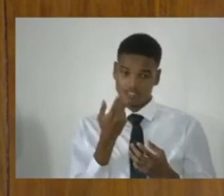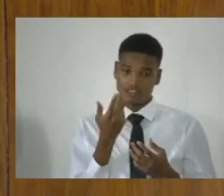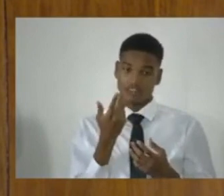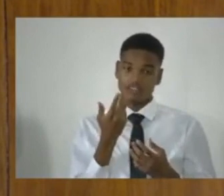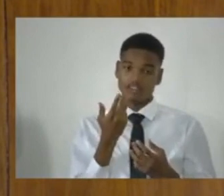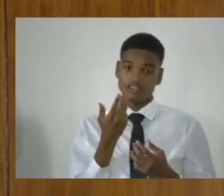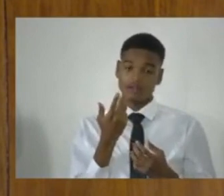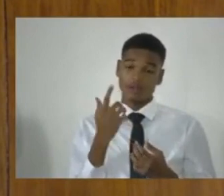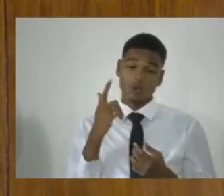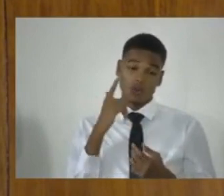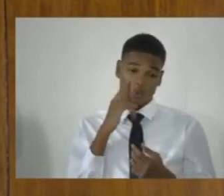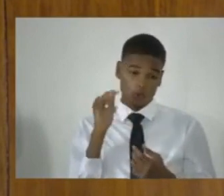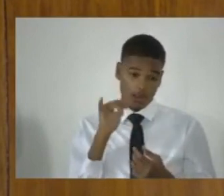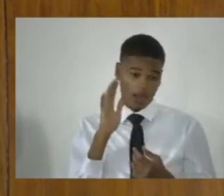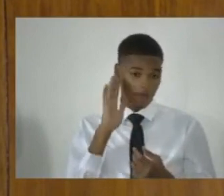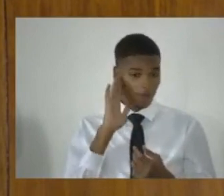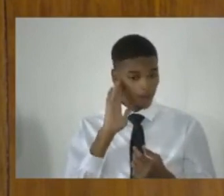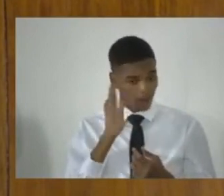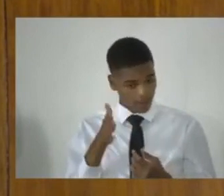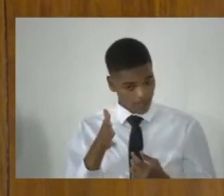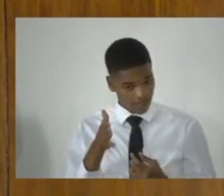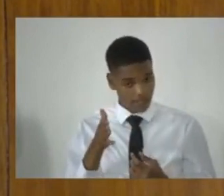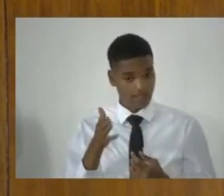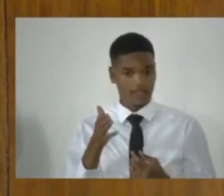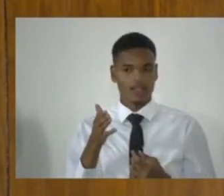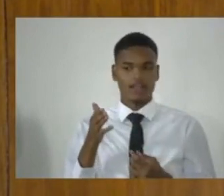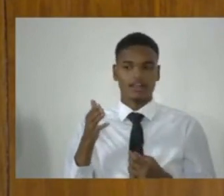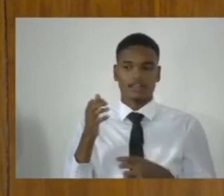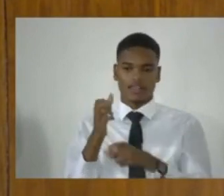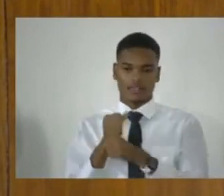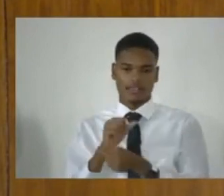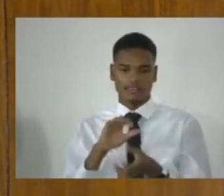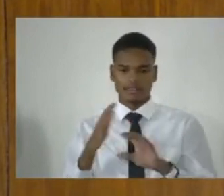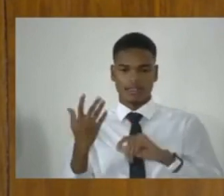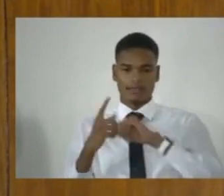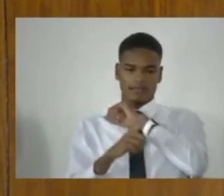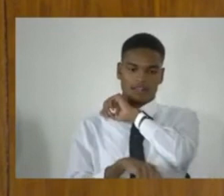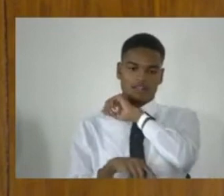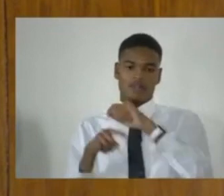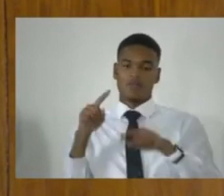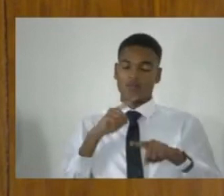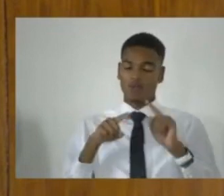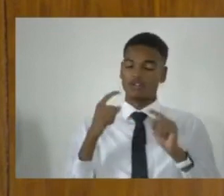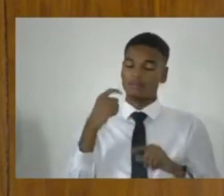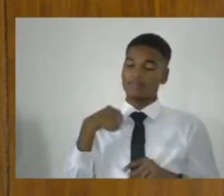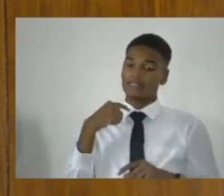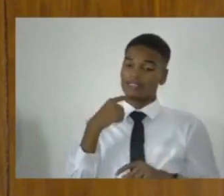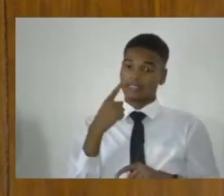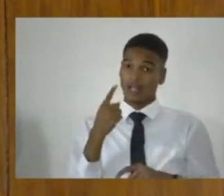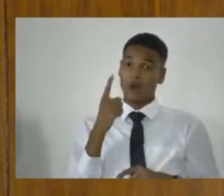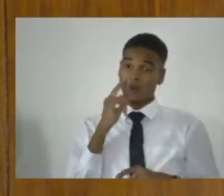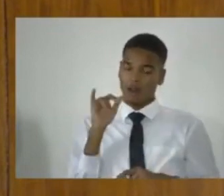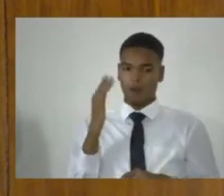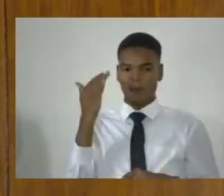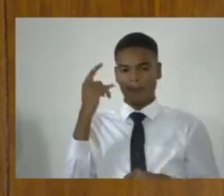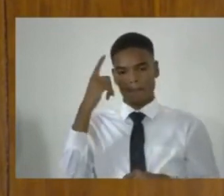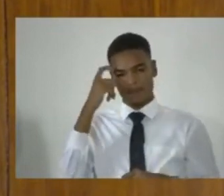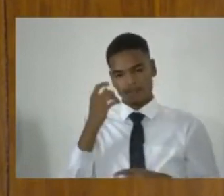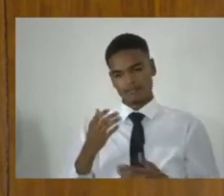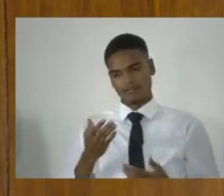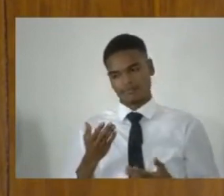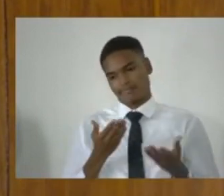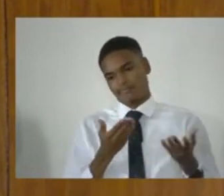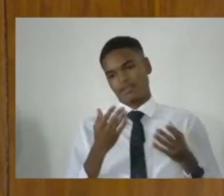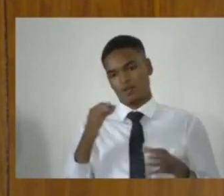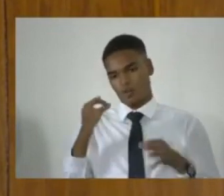potentially because it's up to the court to decide whether or not to impose it. And if the person is convicted of